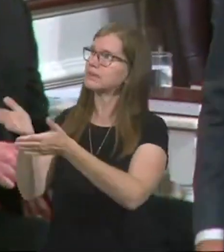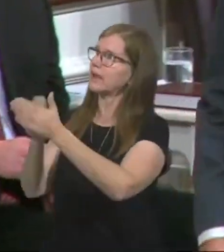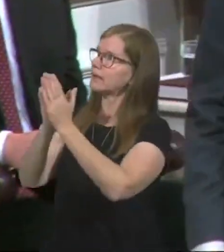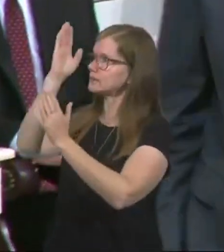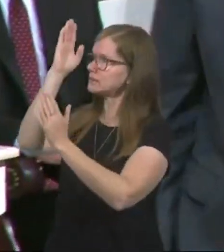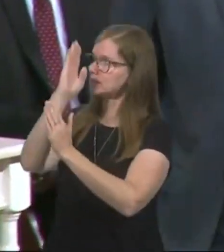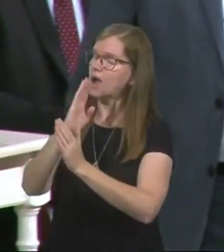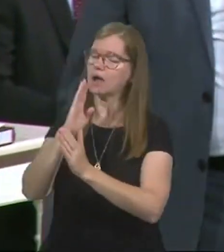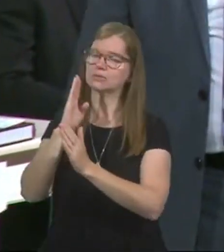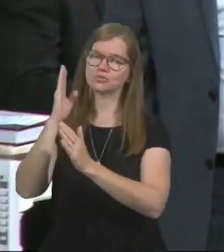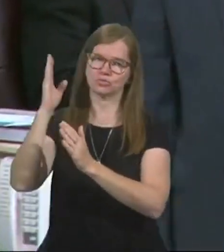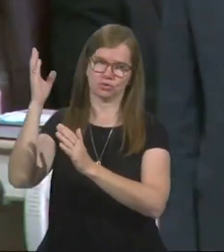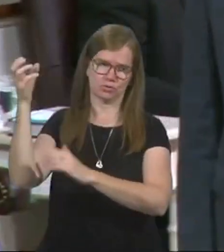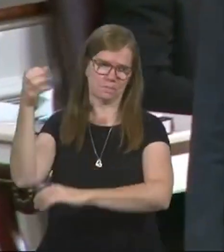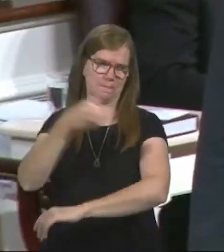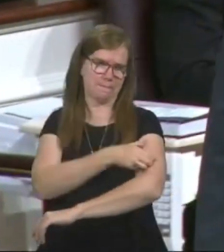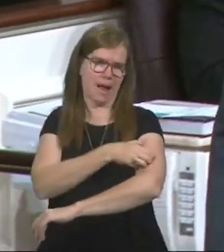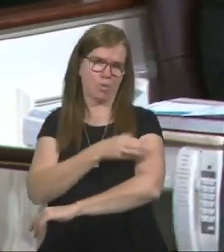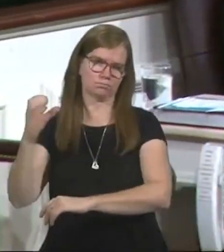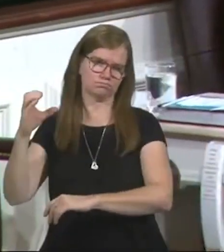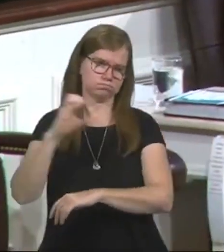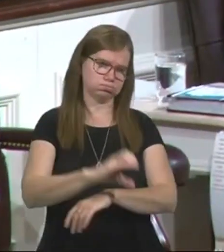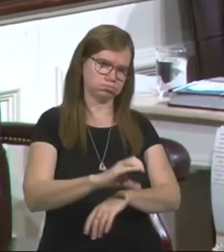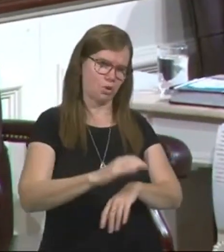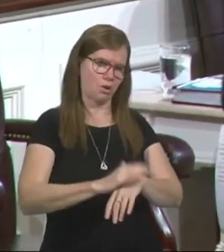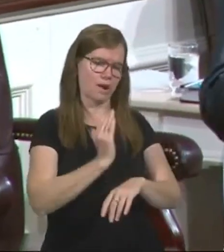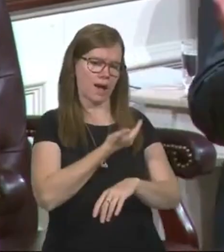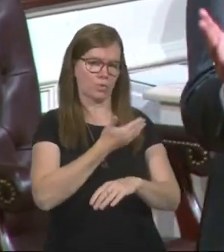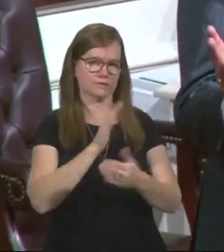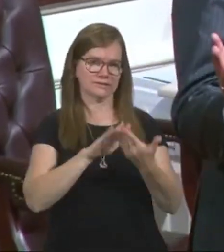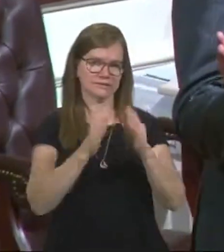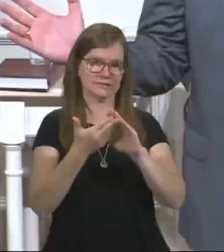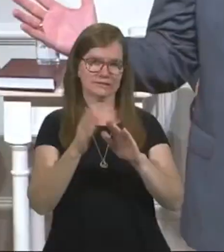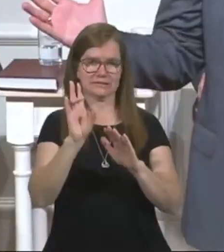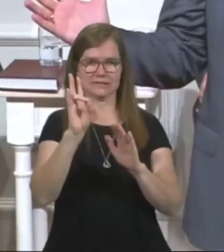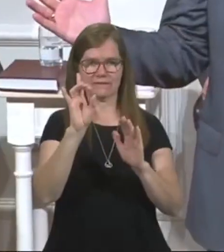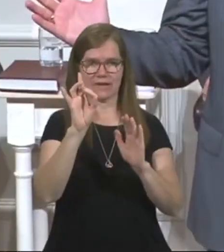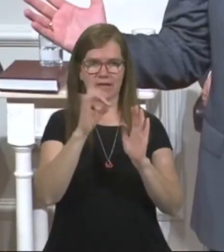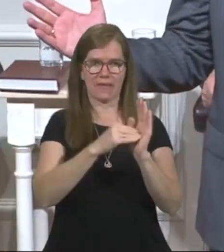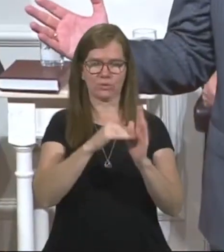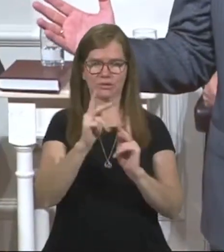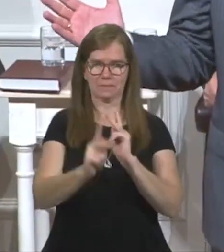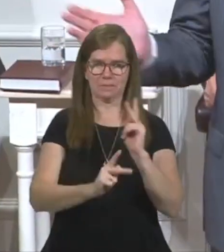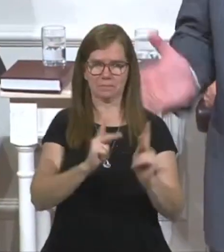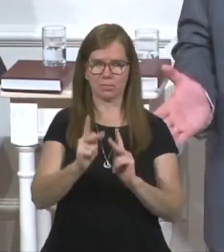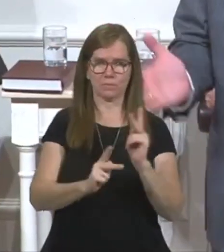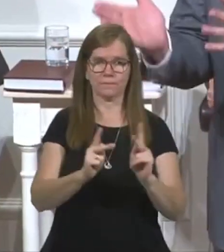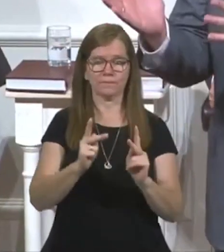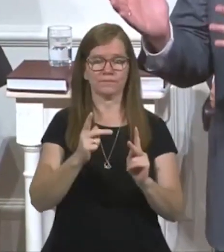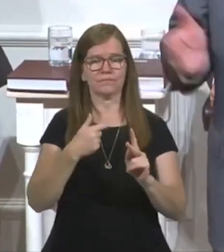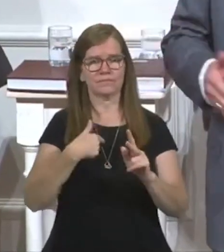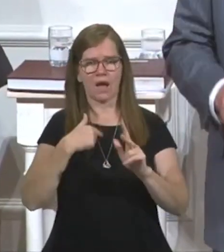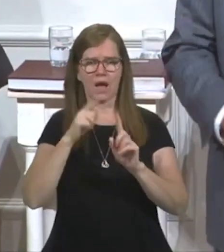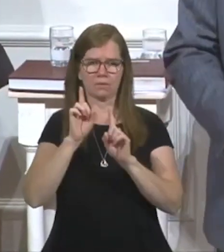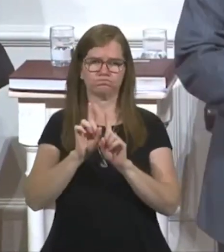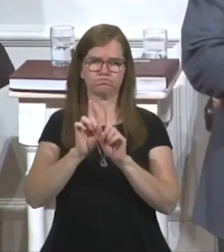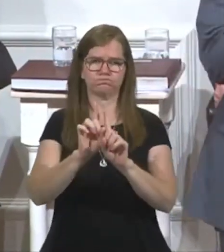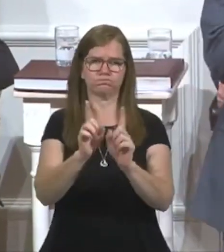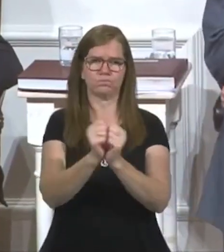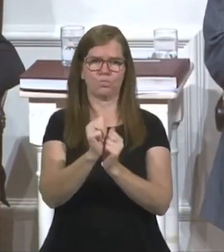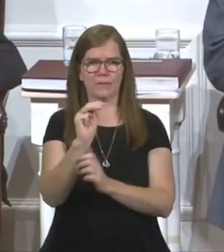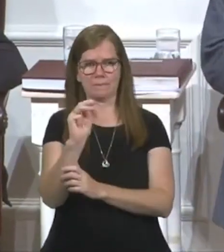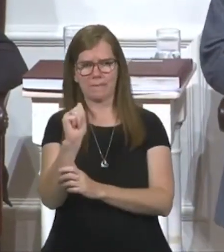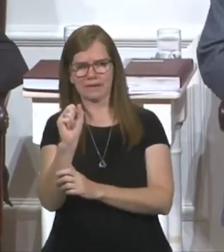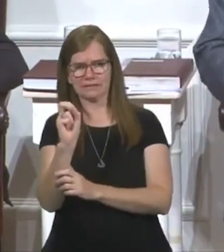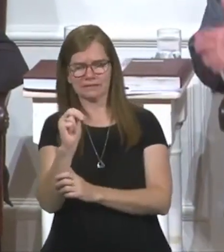to bring his power and his presence upon our city. 78,000 people there. And I was walking with our son Mason and